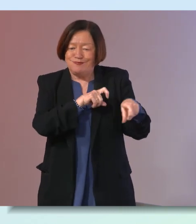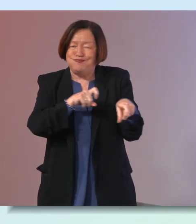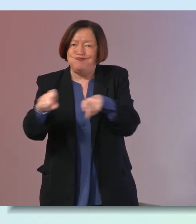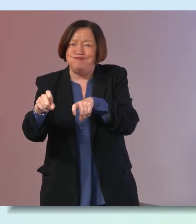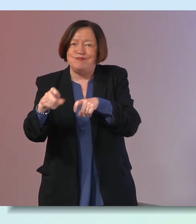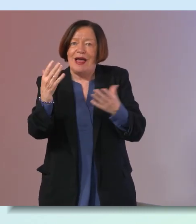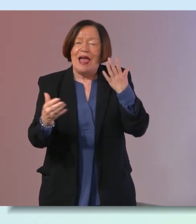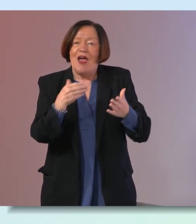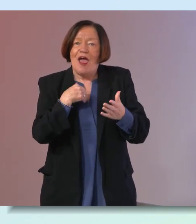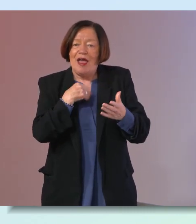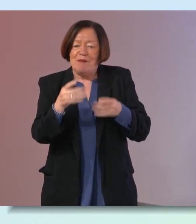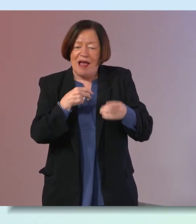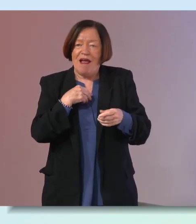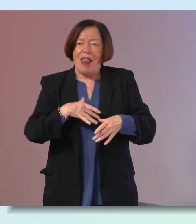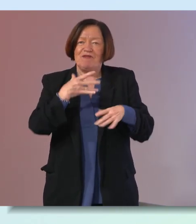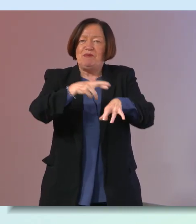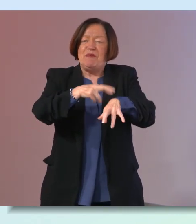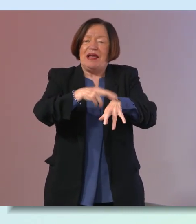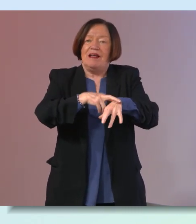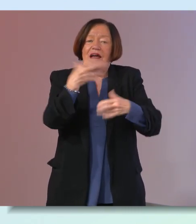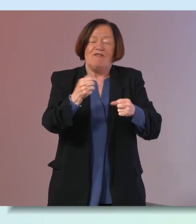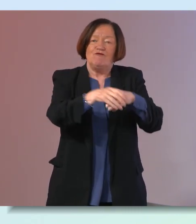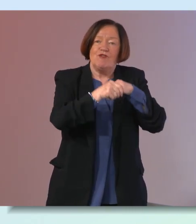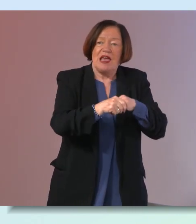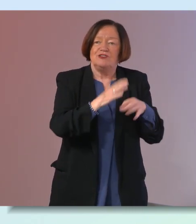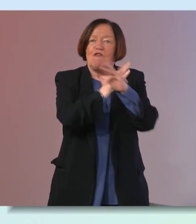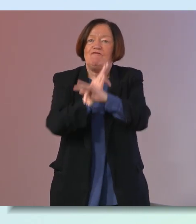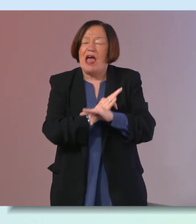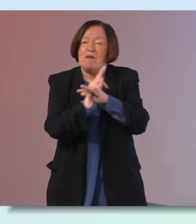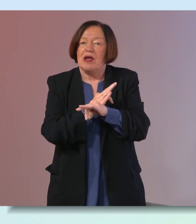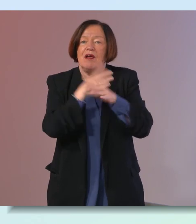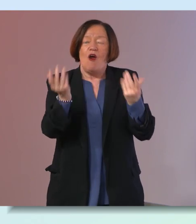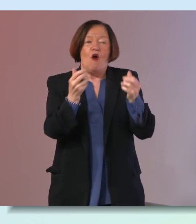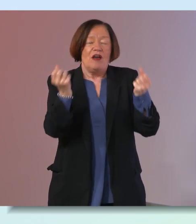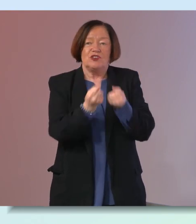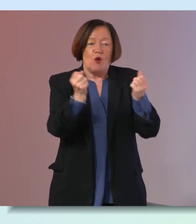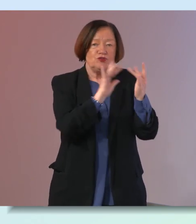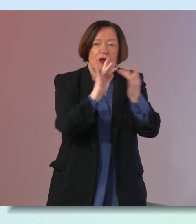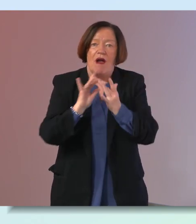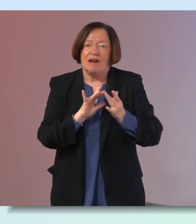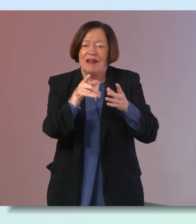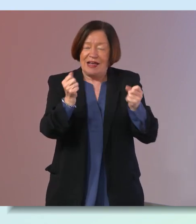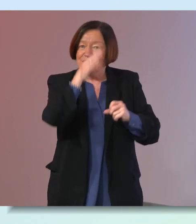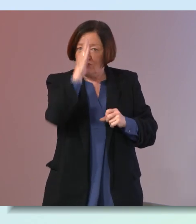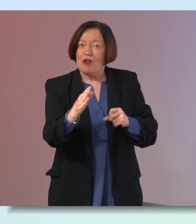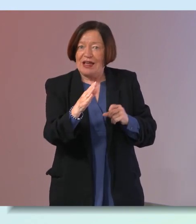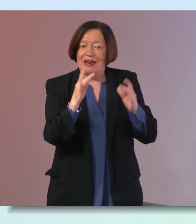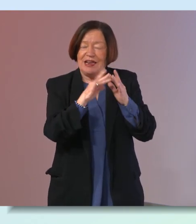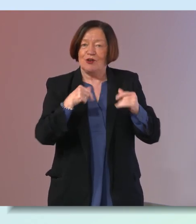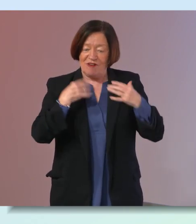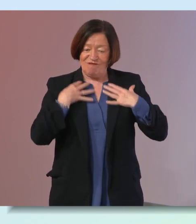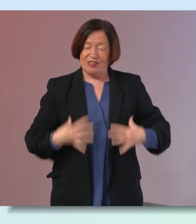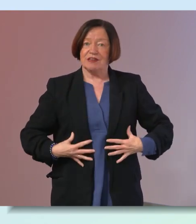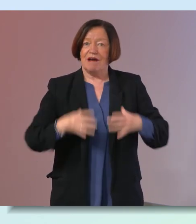how do they enrich our lives having friends or family or social contact has a direct link to our physical health